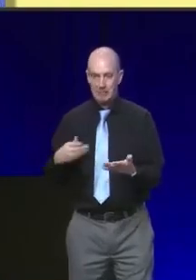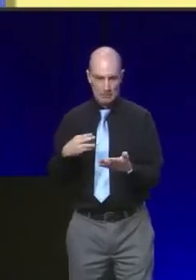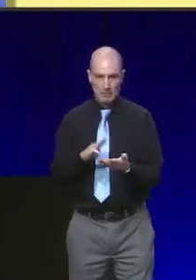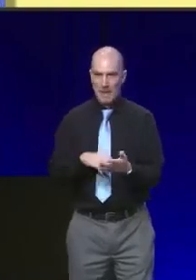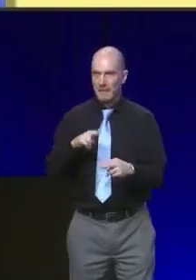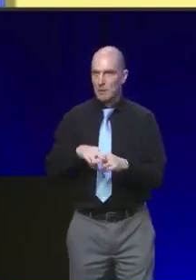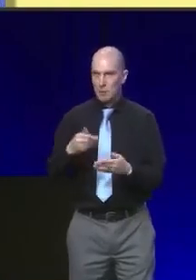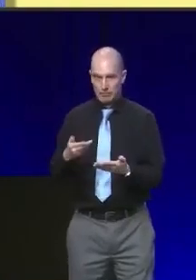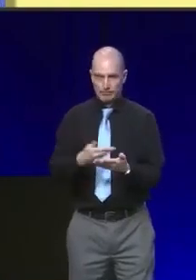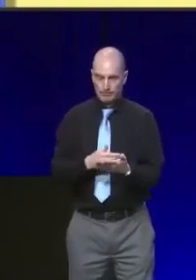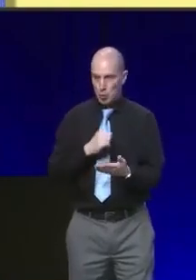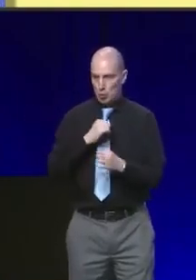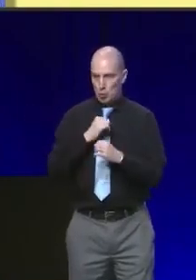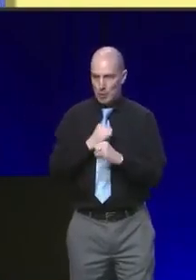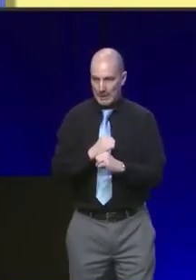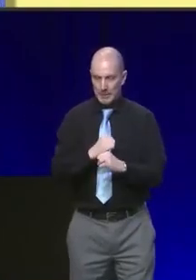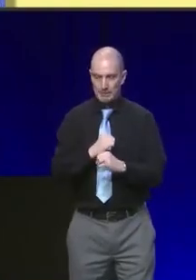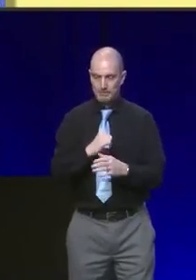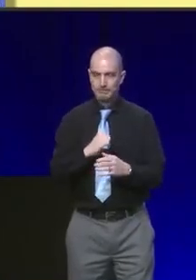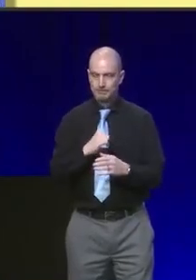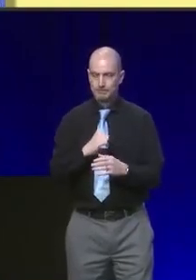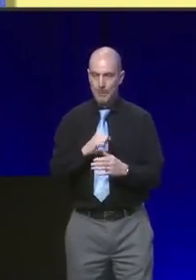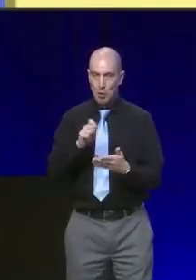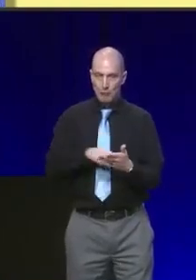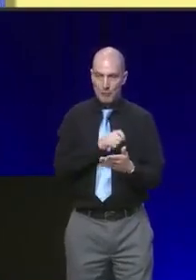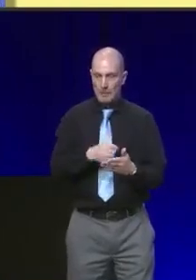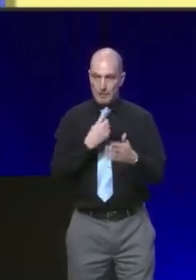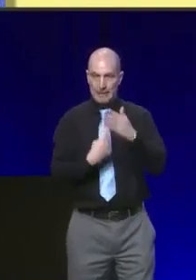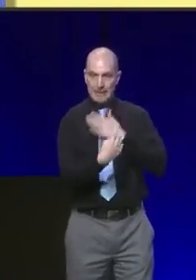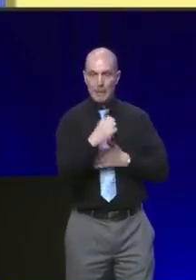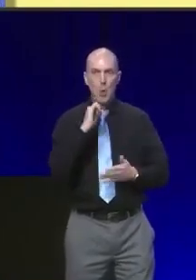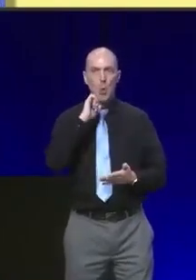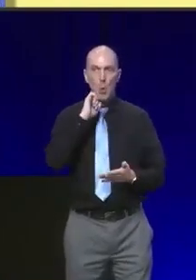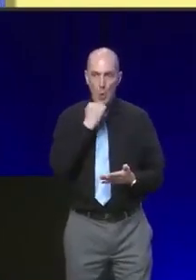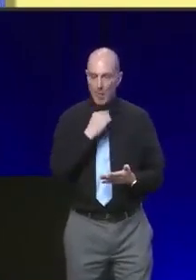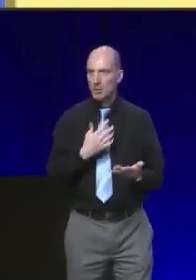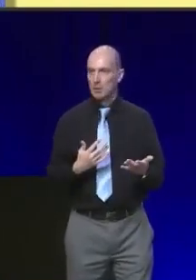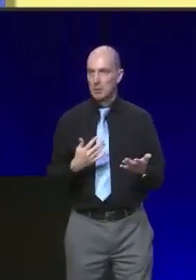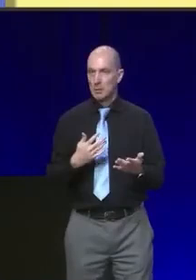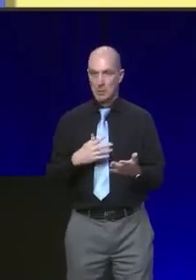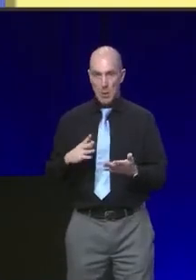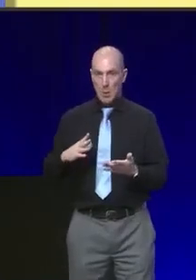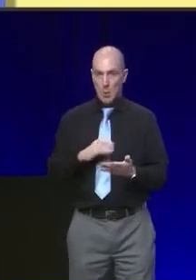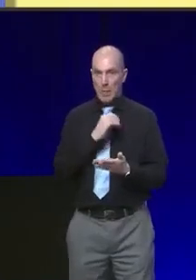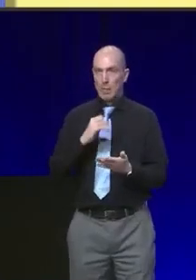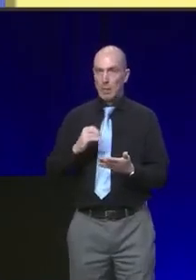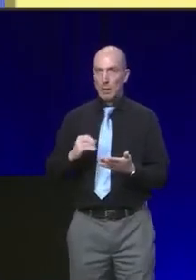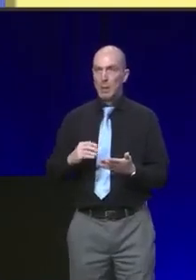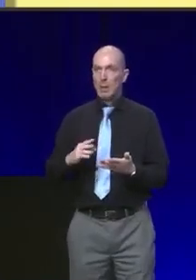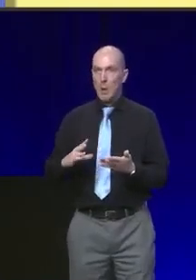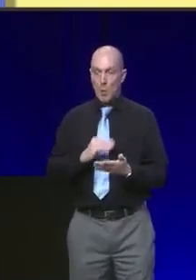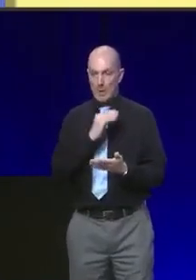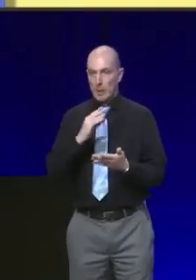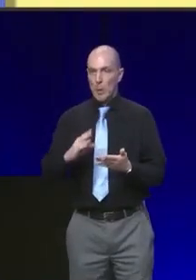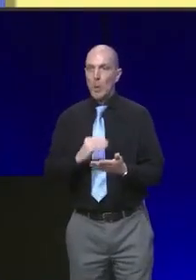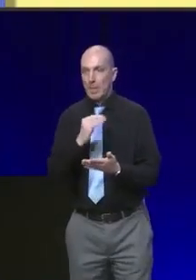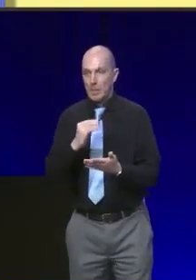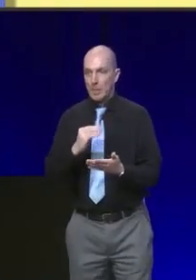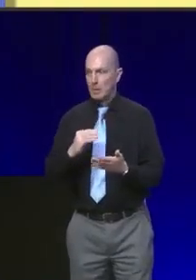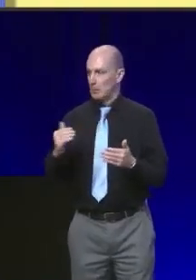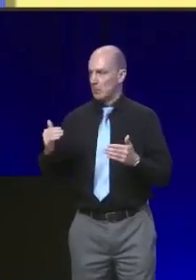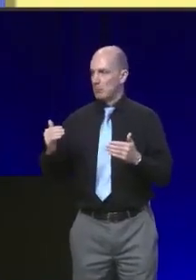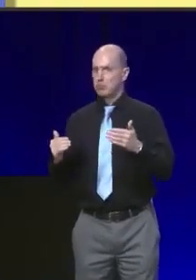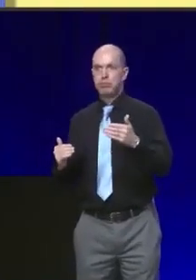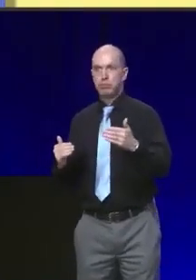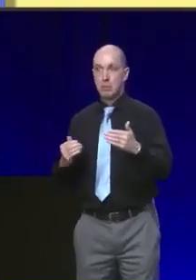to hold a referendum on independence. We won each of these elections and each time with a higher share of the vote than Labour